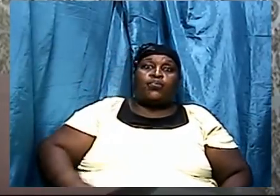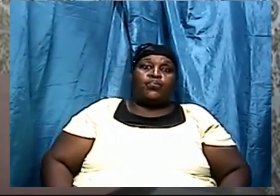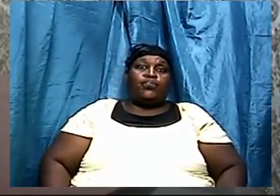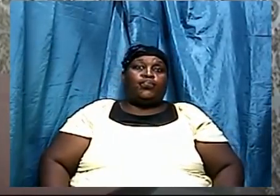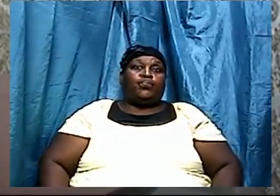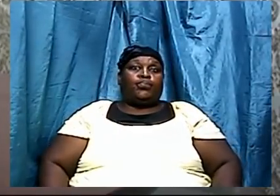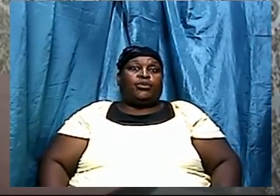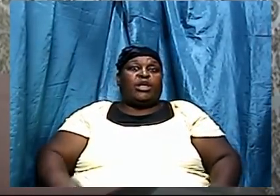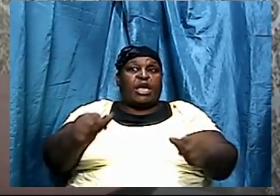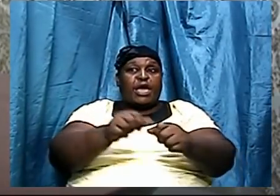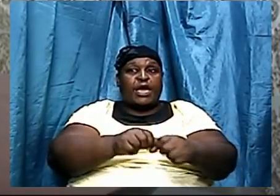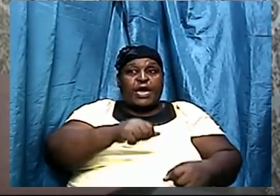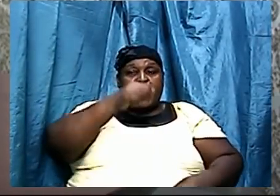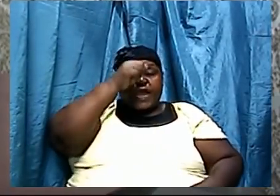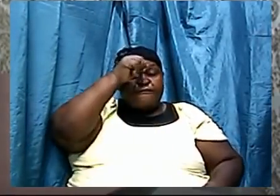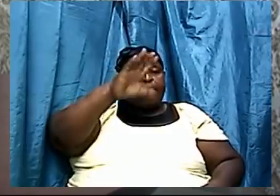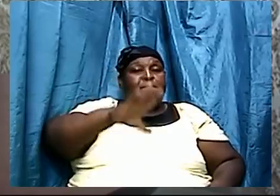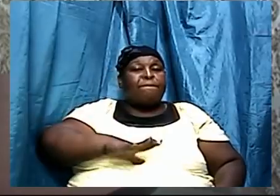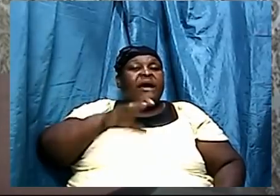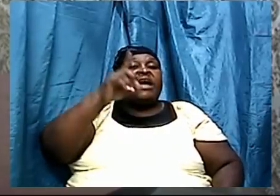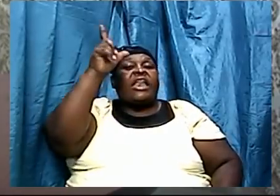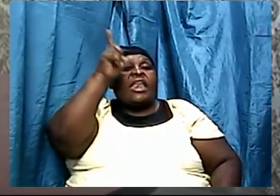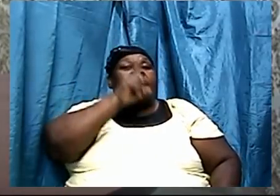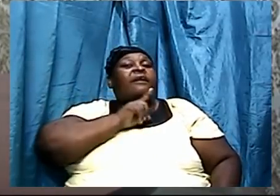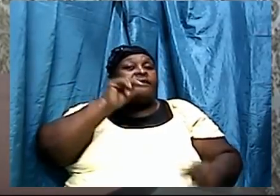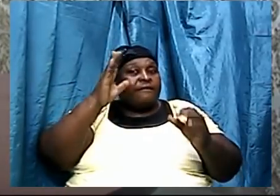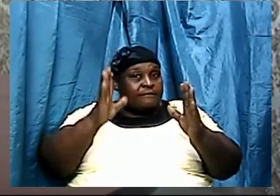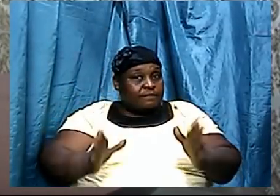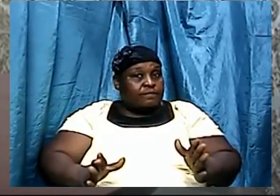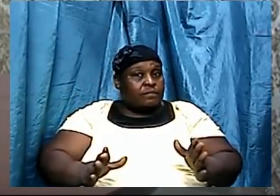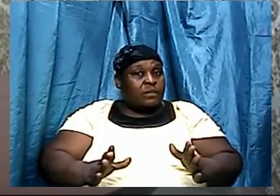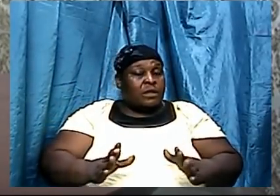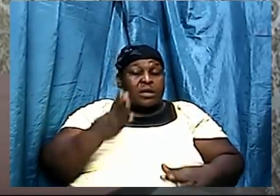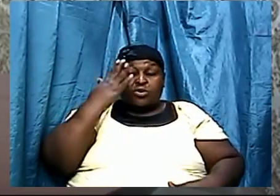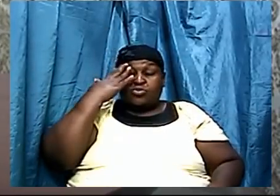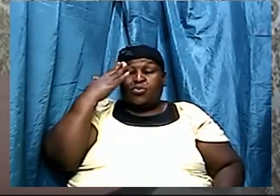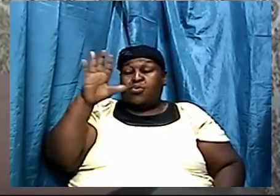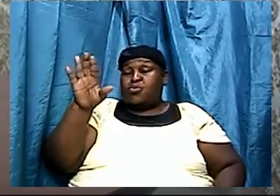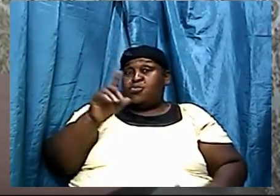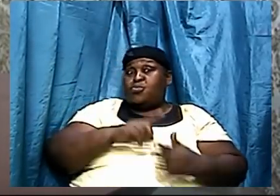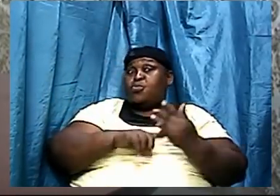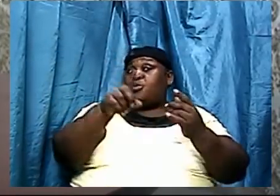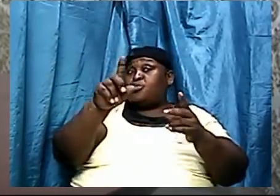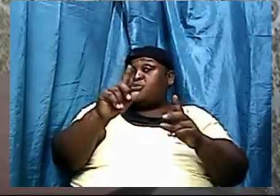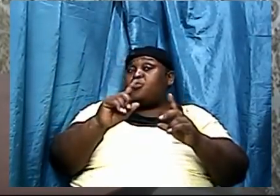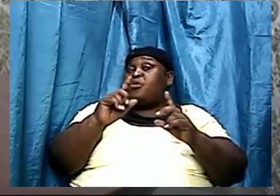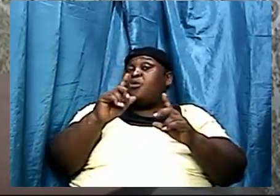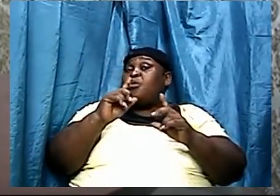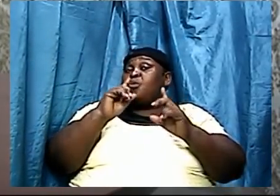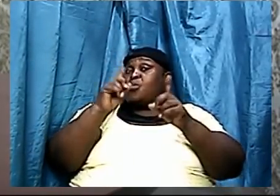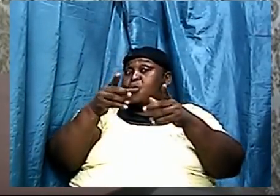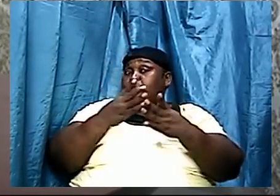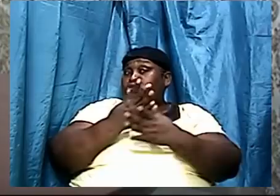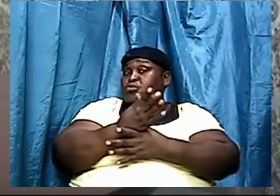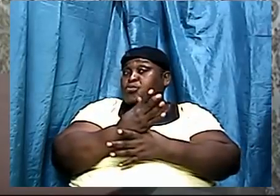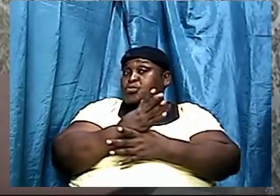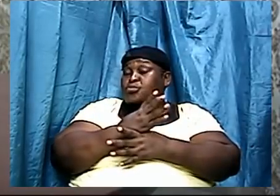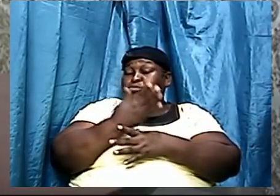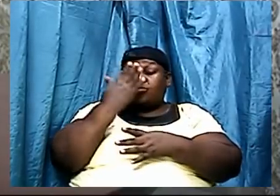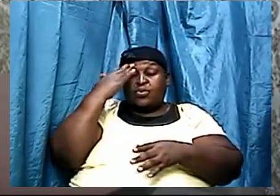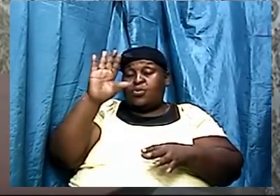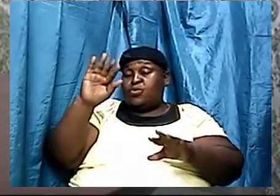morning I don't know what the situation is you know I don't know what you're going through I don't know how much problems you're having